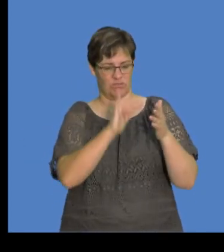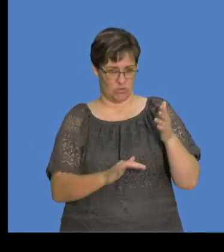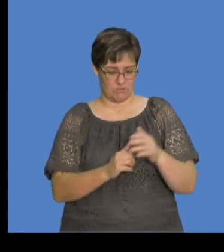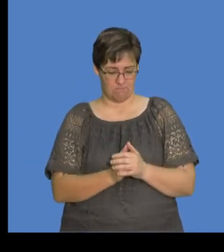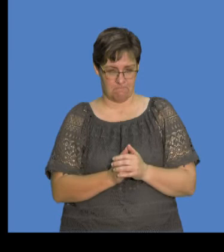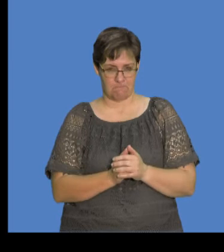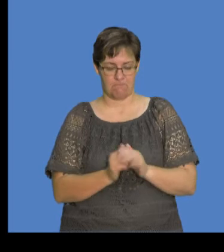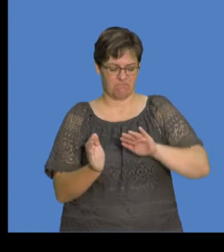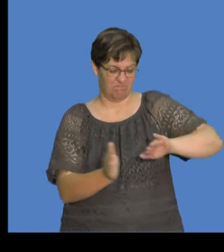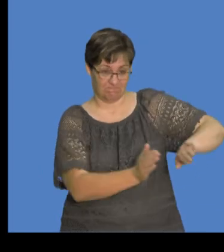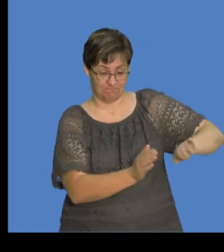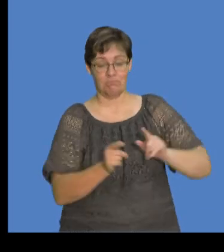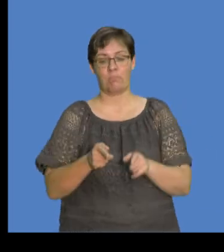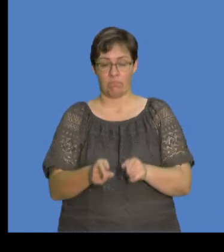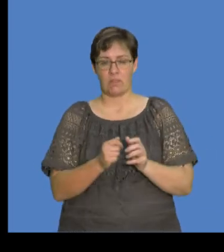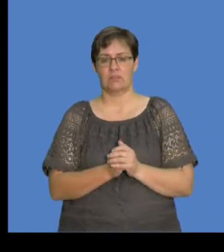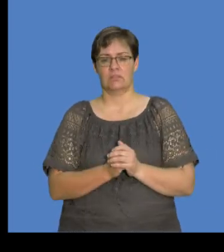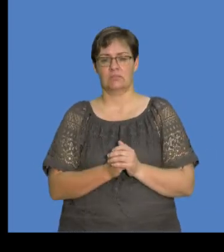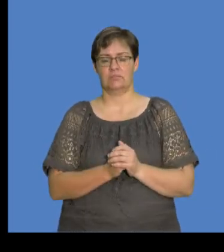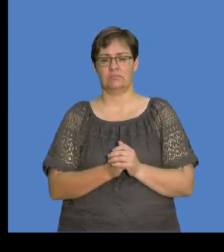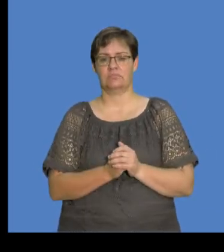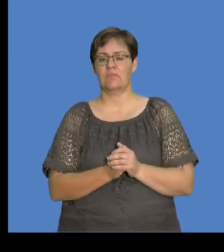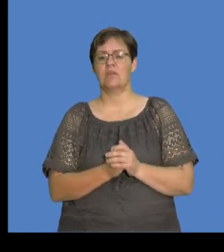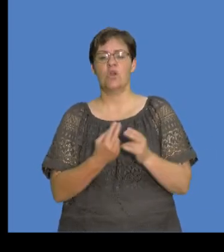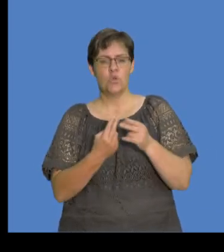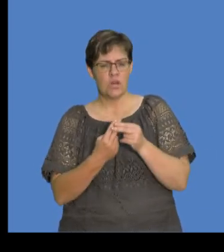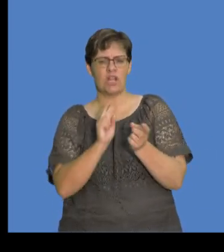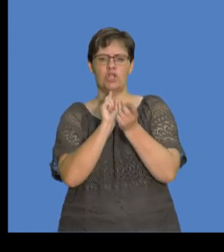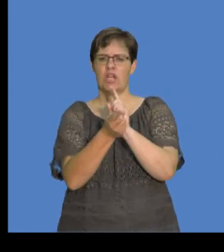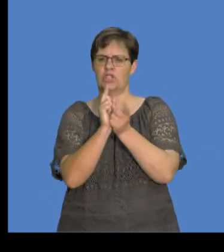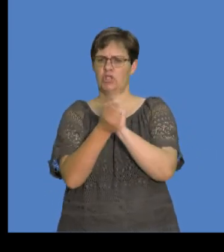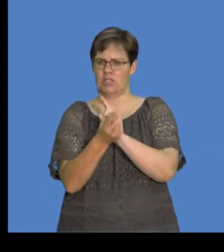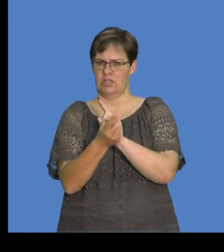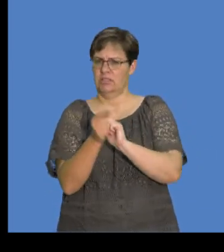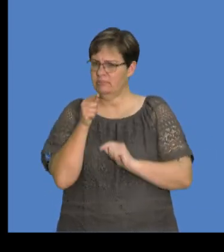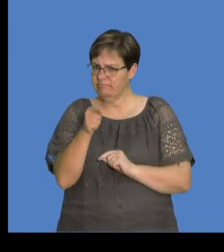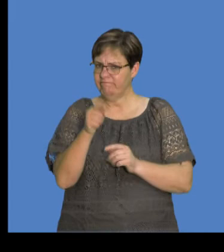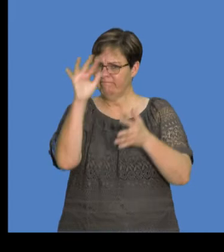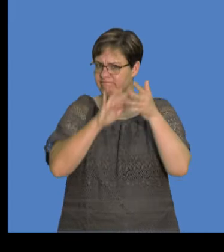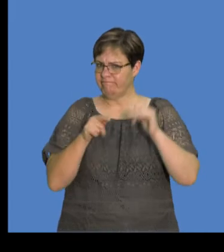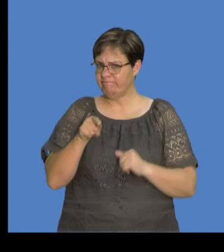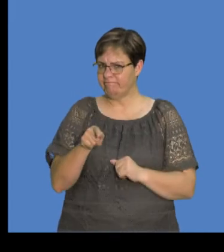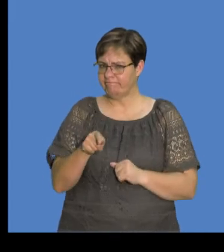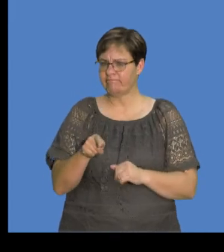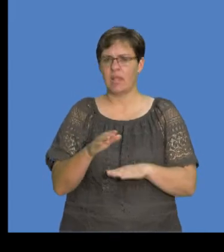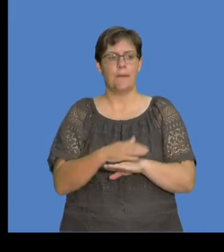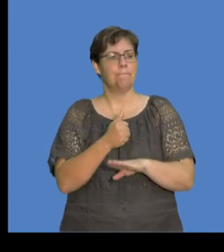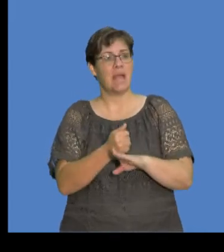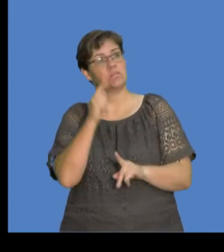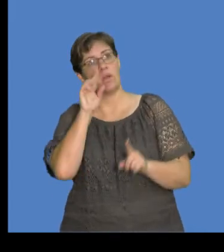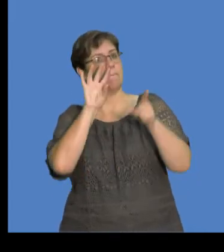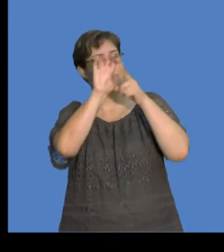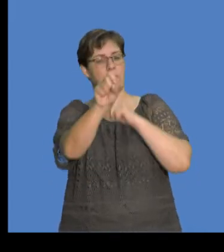altogether. And you'd also realize that the units, they keep changing. But in this scenario, based on our prediction,